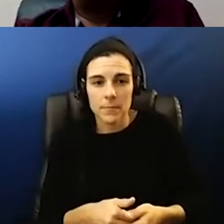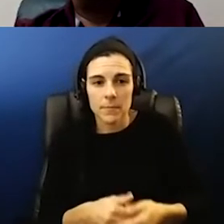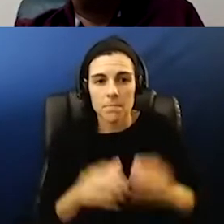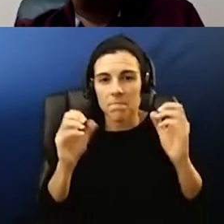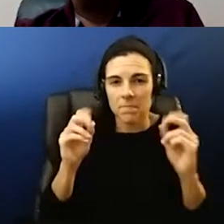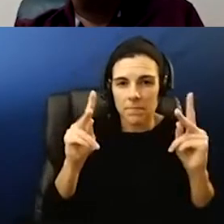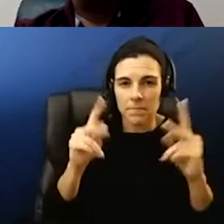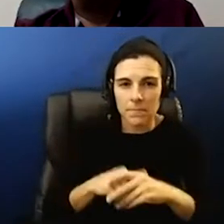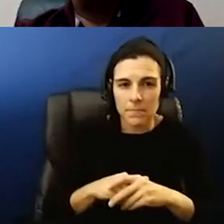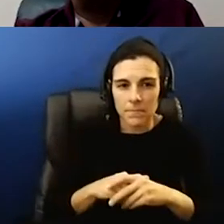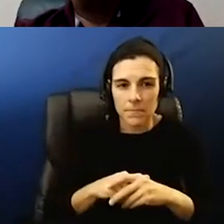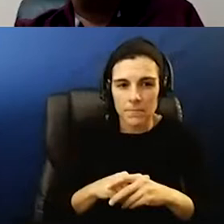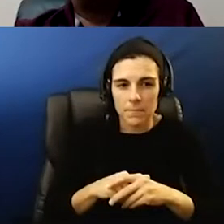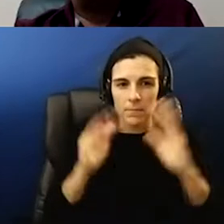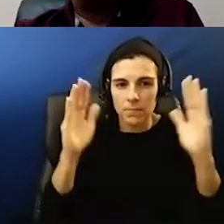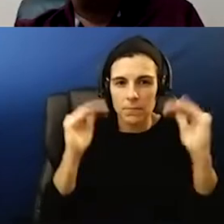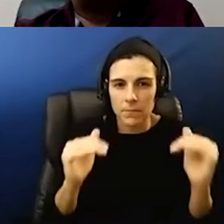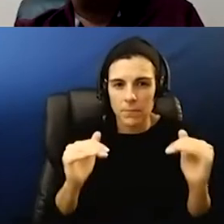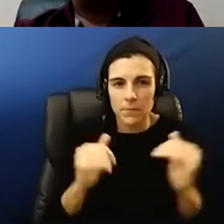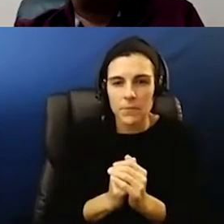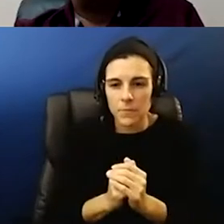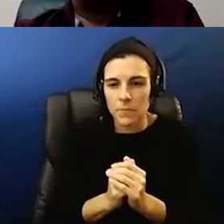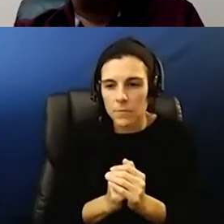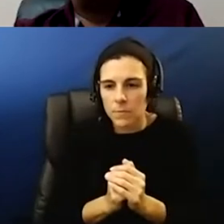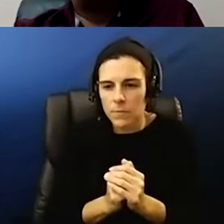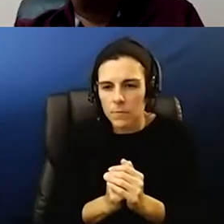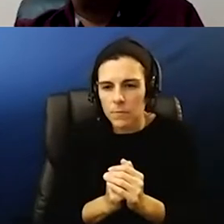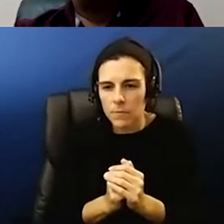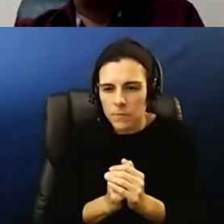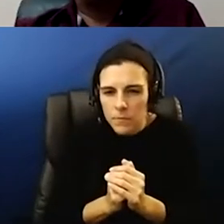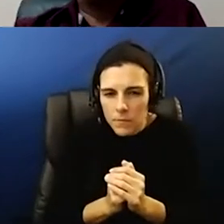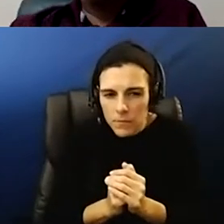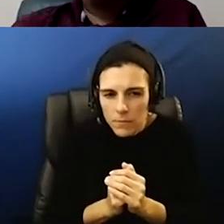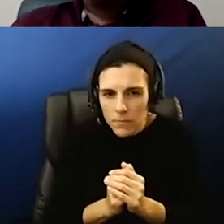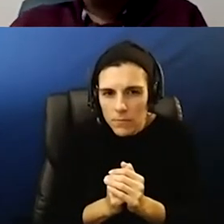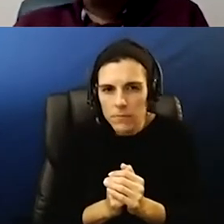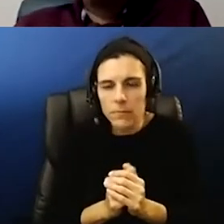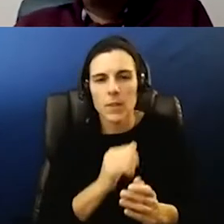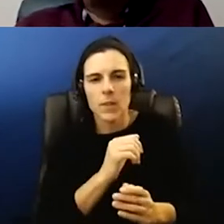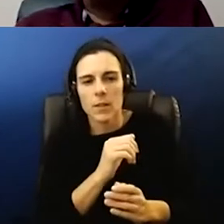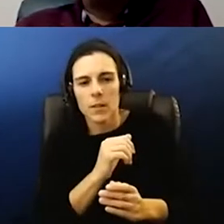okay so we'll go to the we'll go to the next our board increased our sub pay so